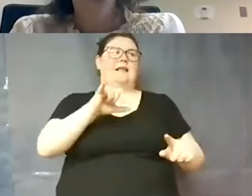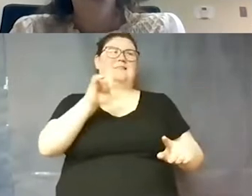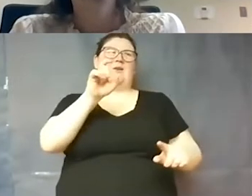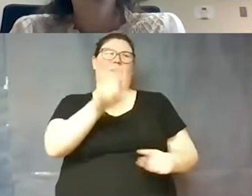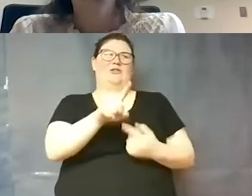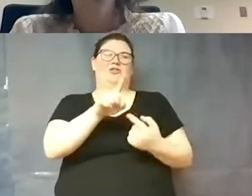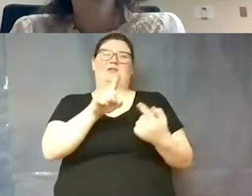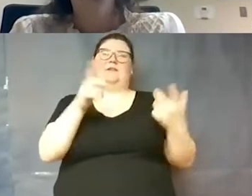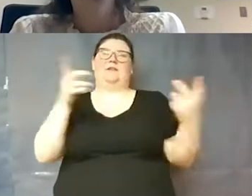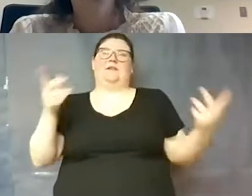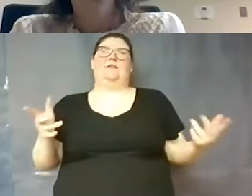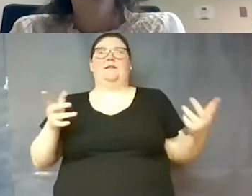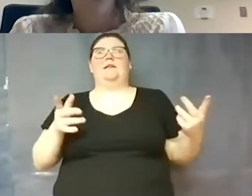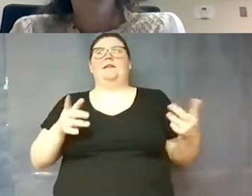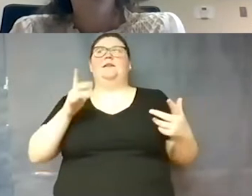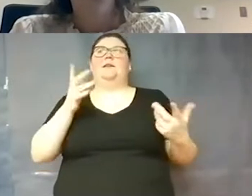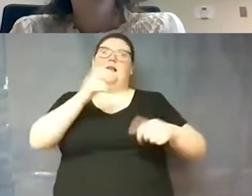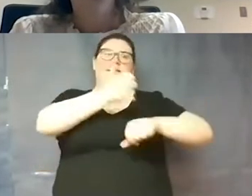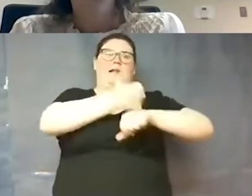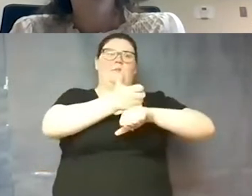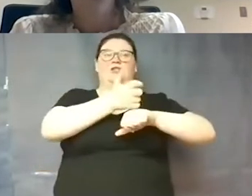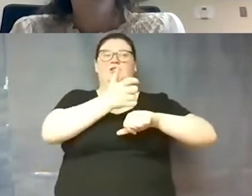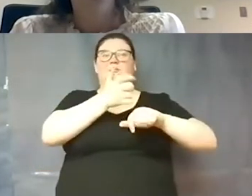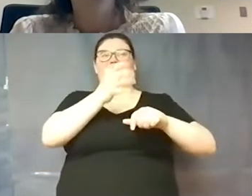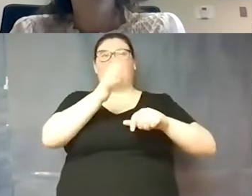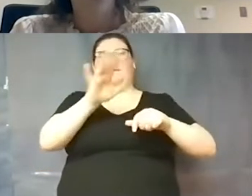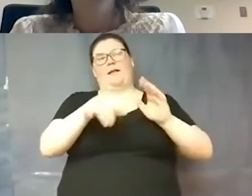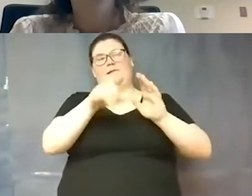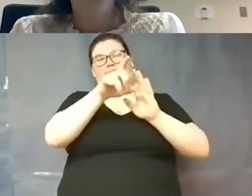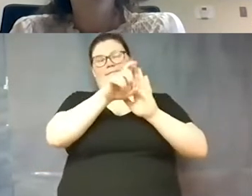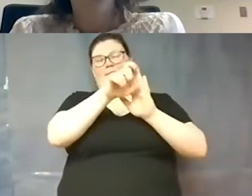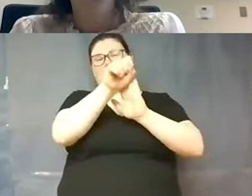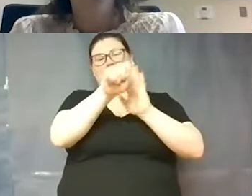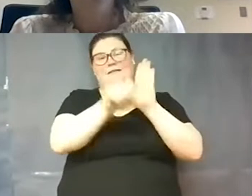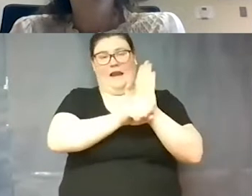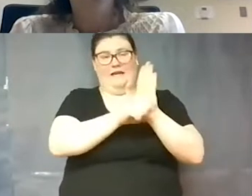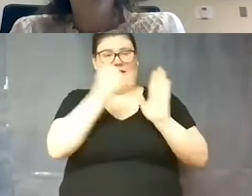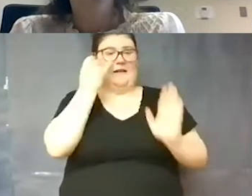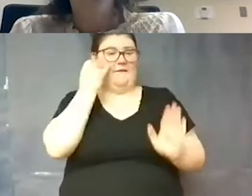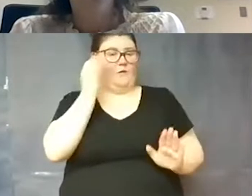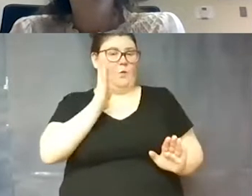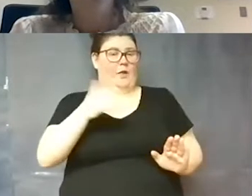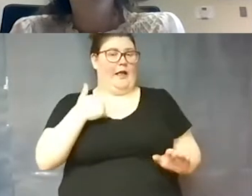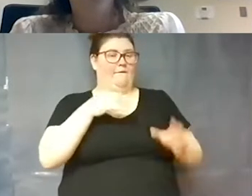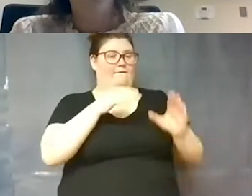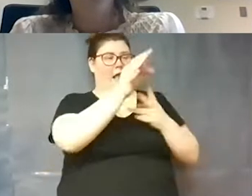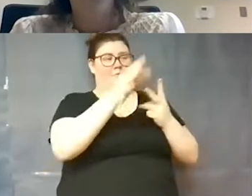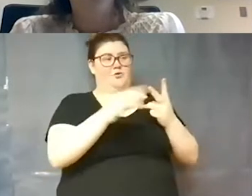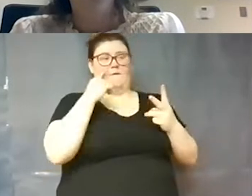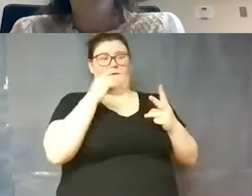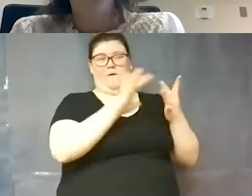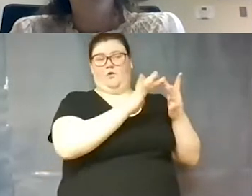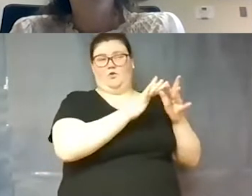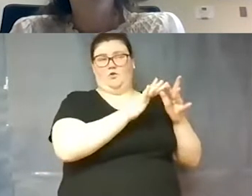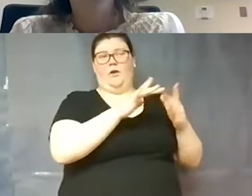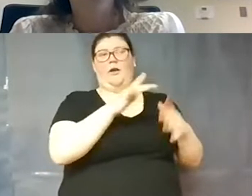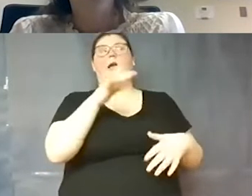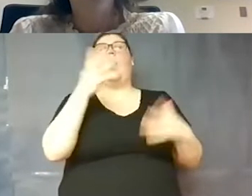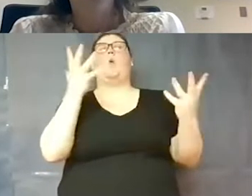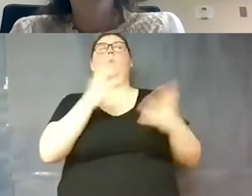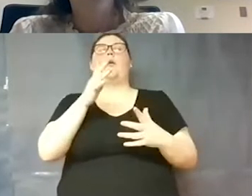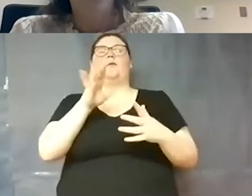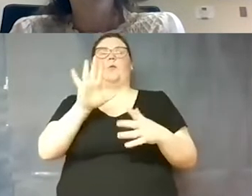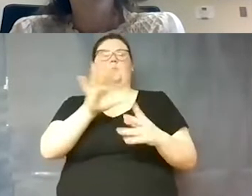uh one established by the state whether we even have virtual or not that as an option and then what those options look like as we move